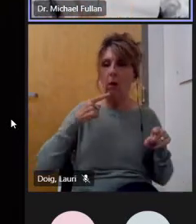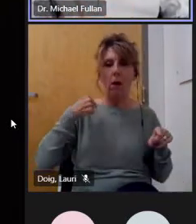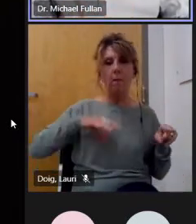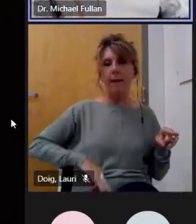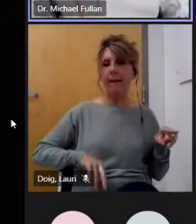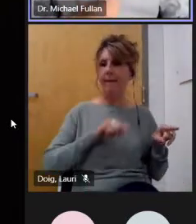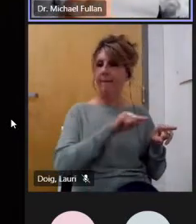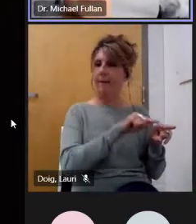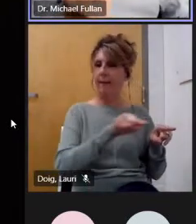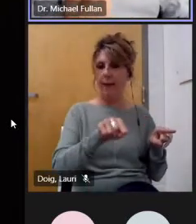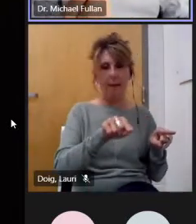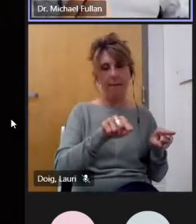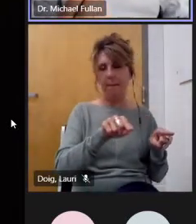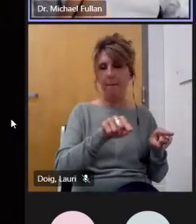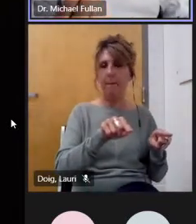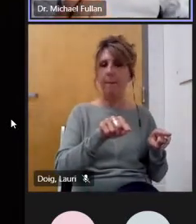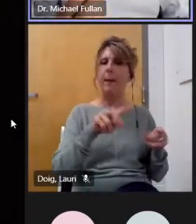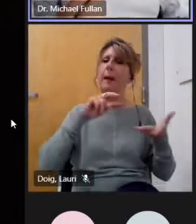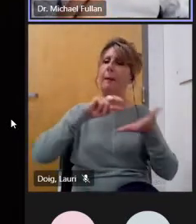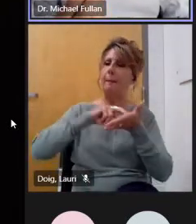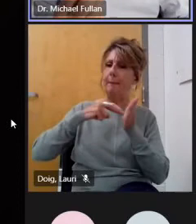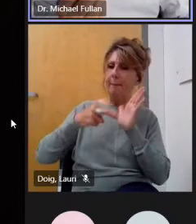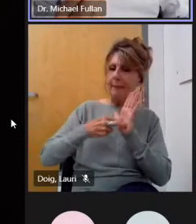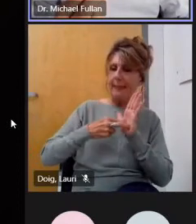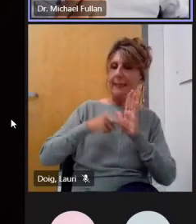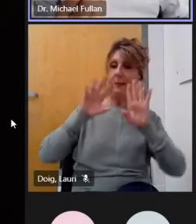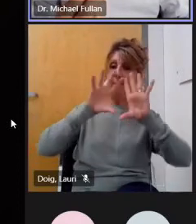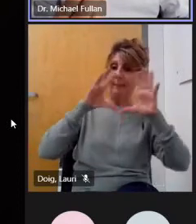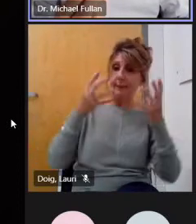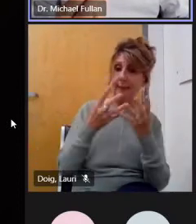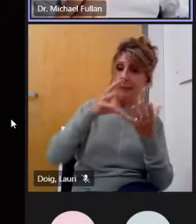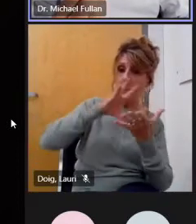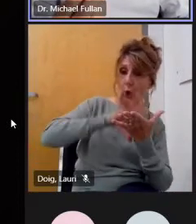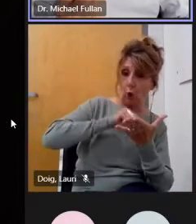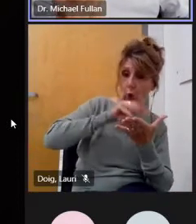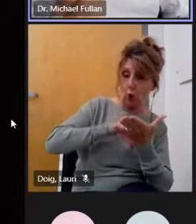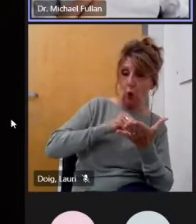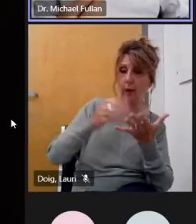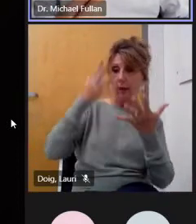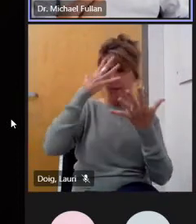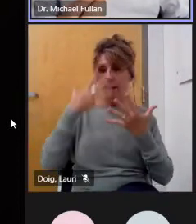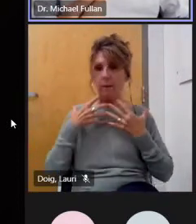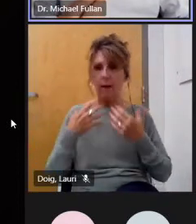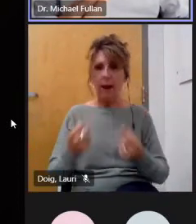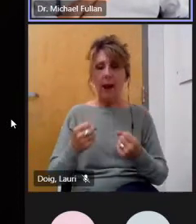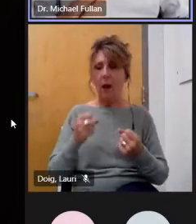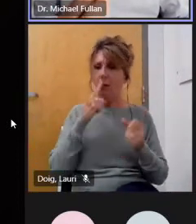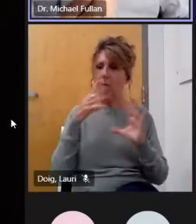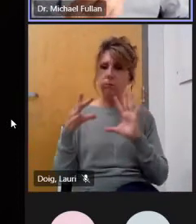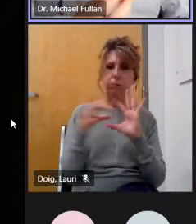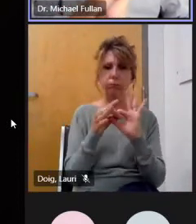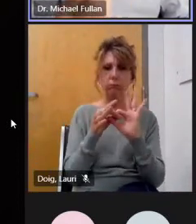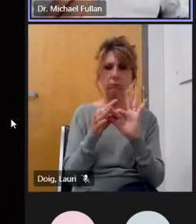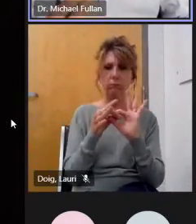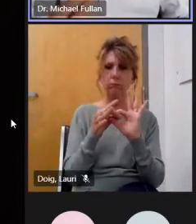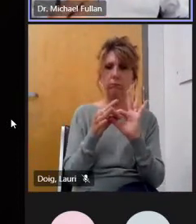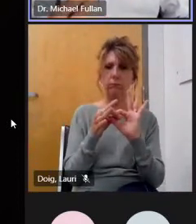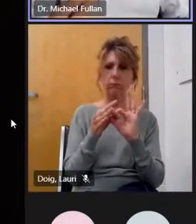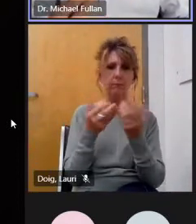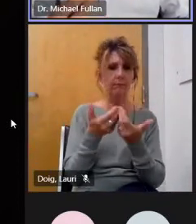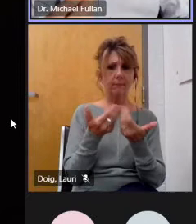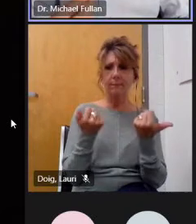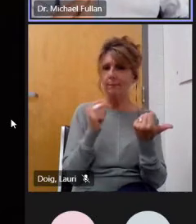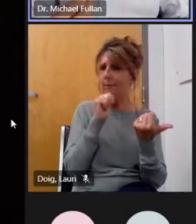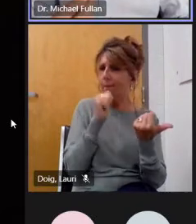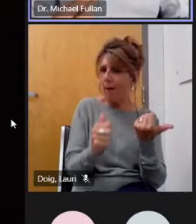and well-being are two sides of the same coin uh they're they're actually inseparable for us uh you can't do one without